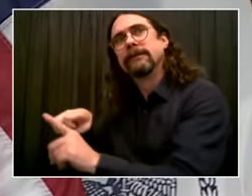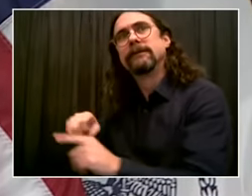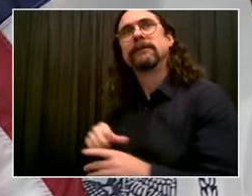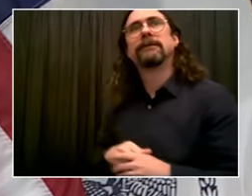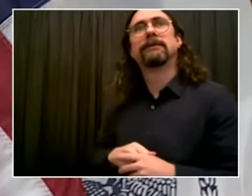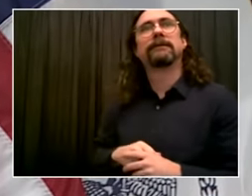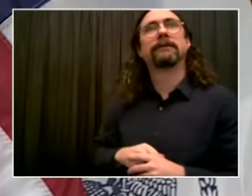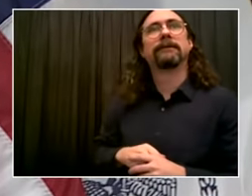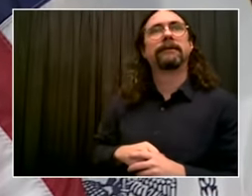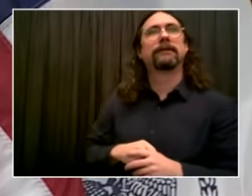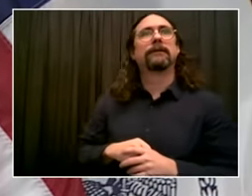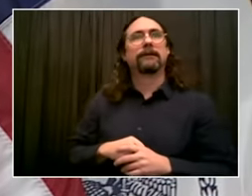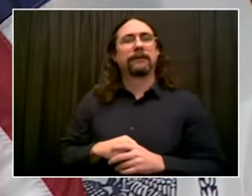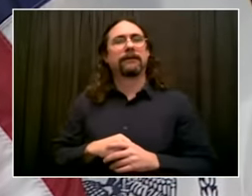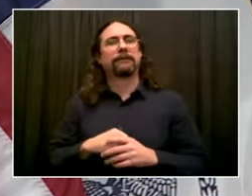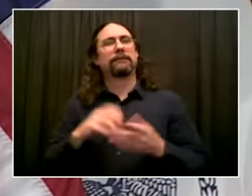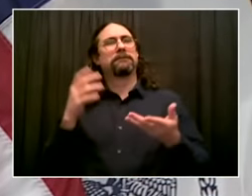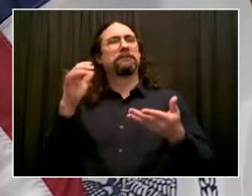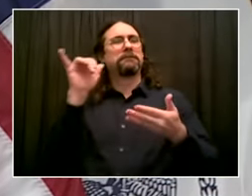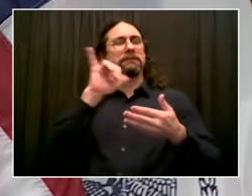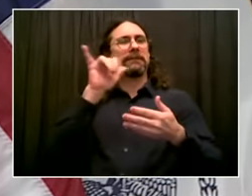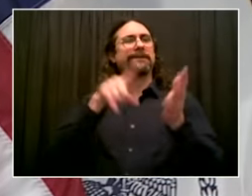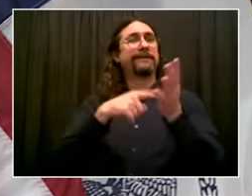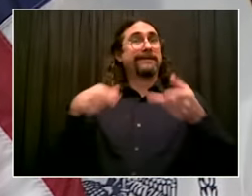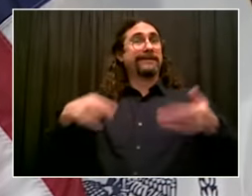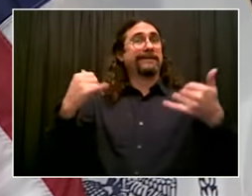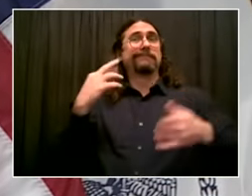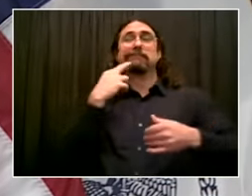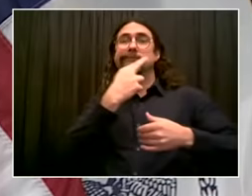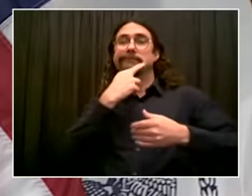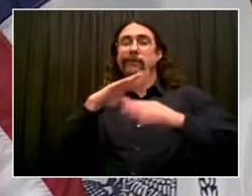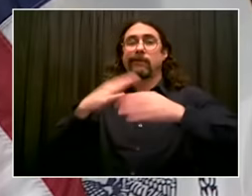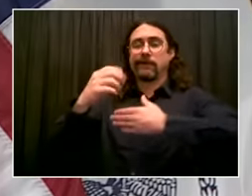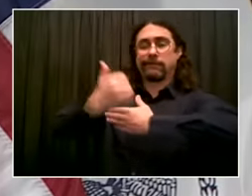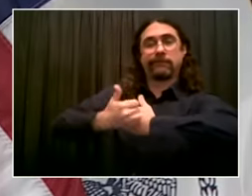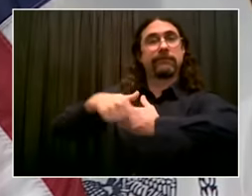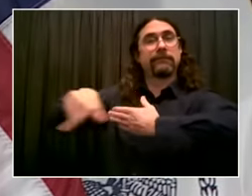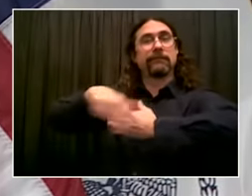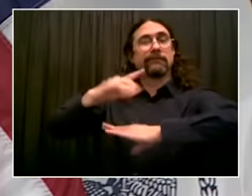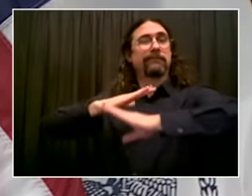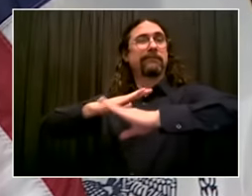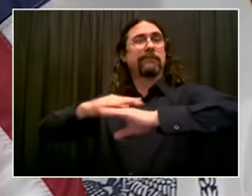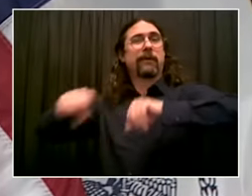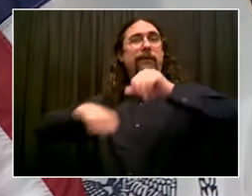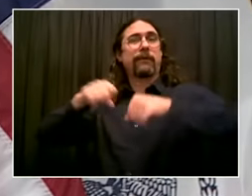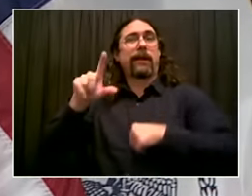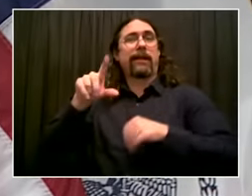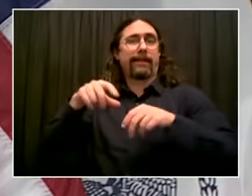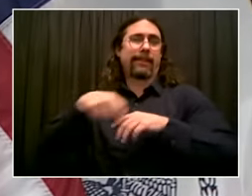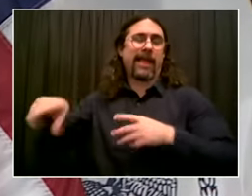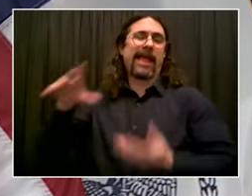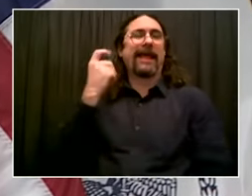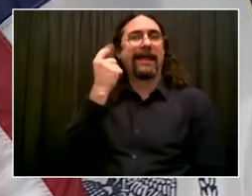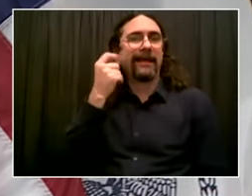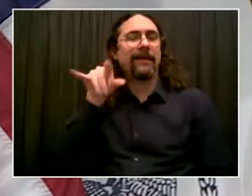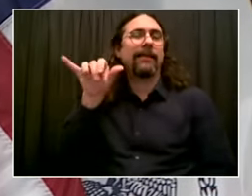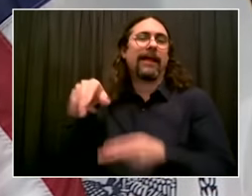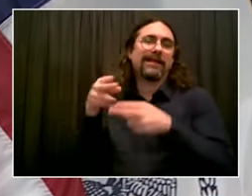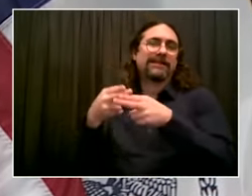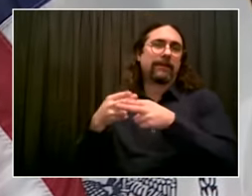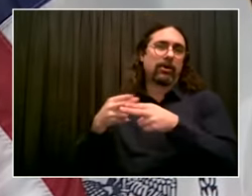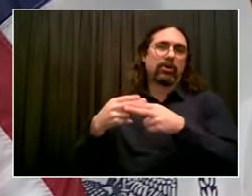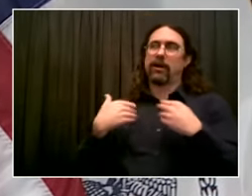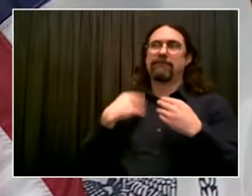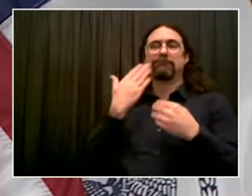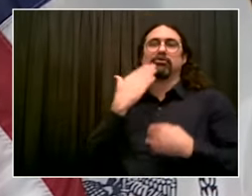But I guarantee you there is a focus on ensuring that bike lanes are usable all over the city and continuing